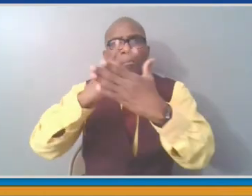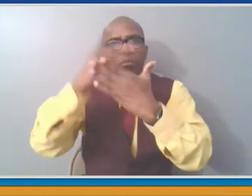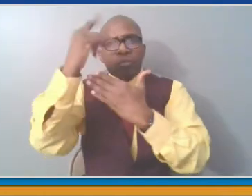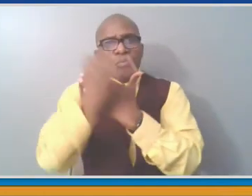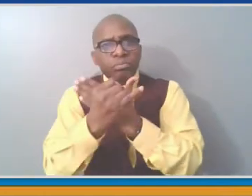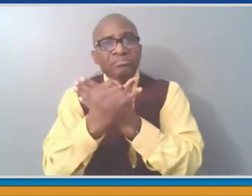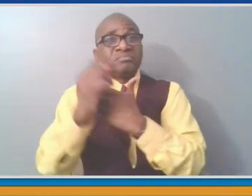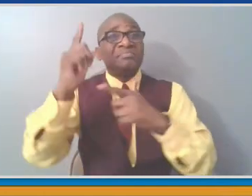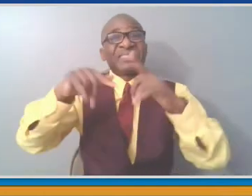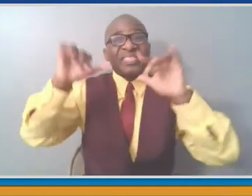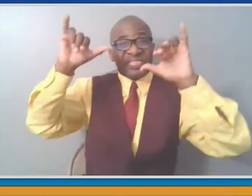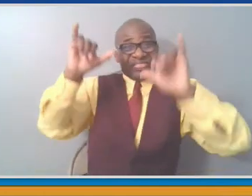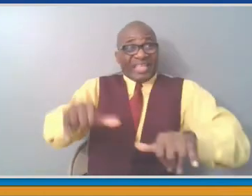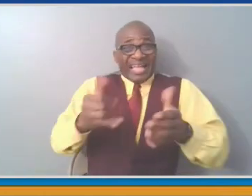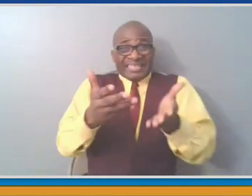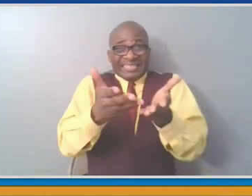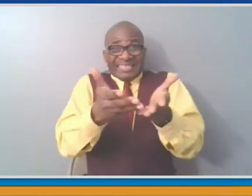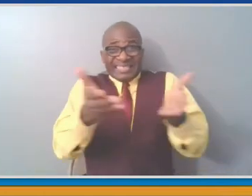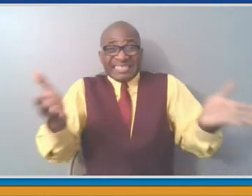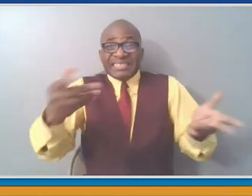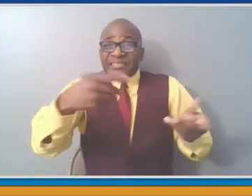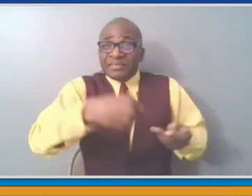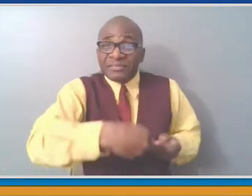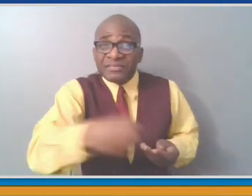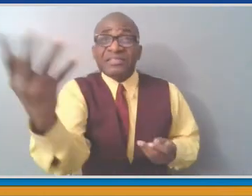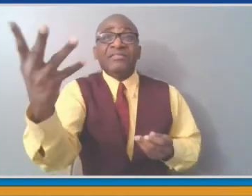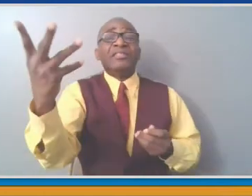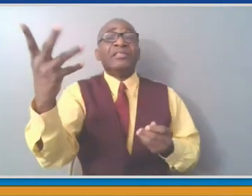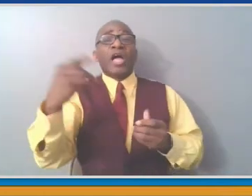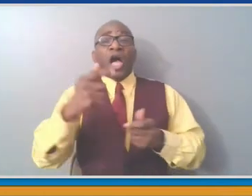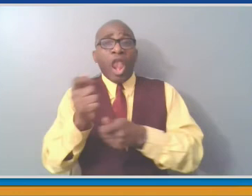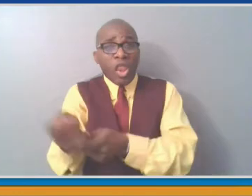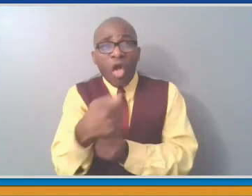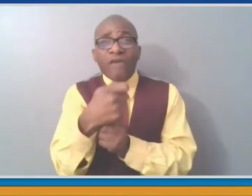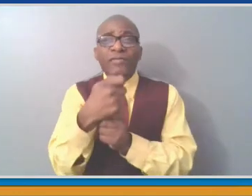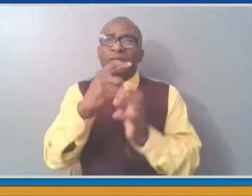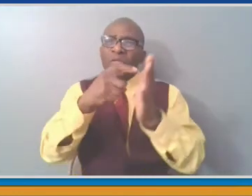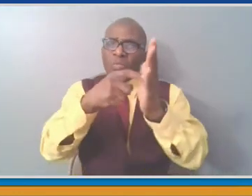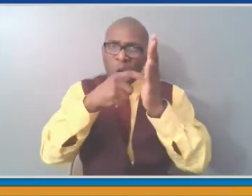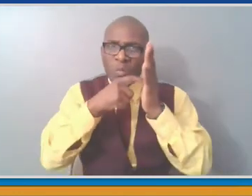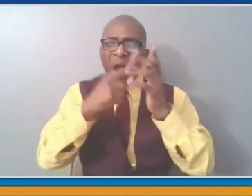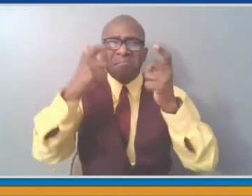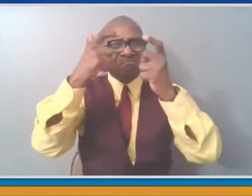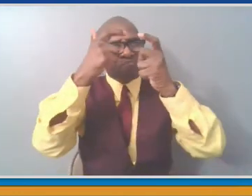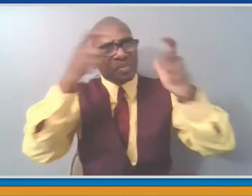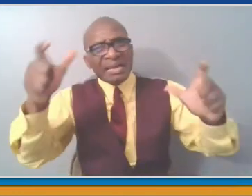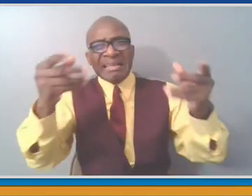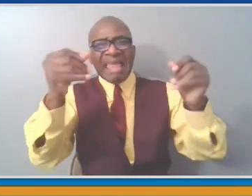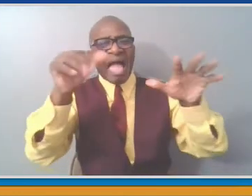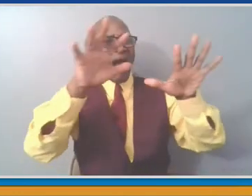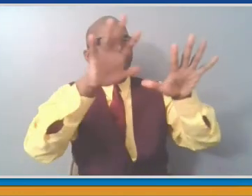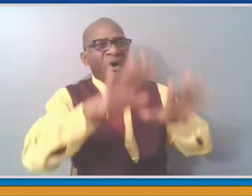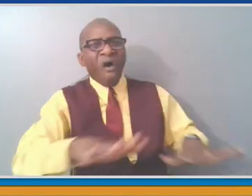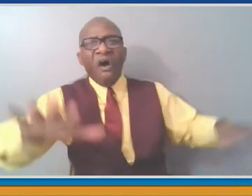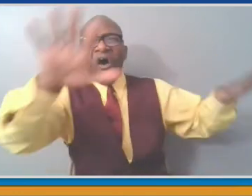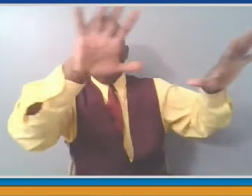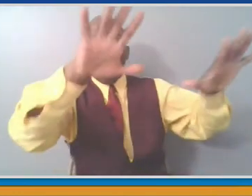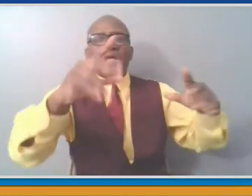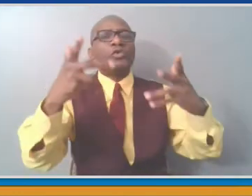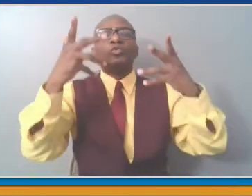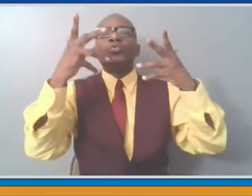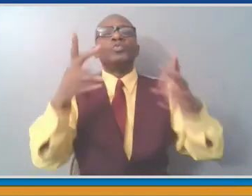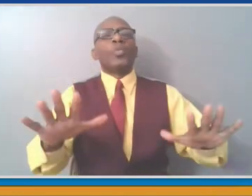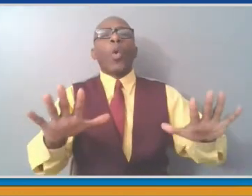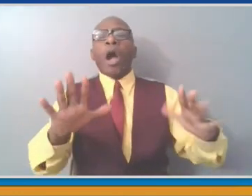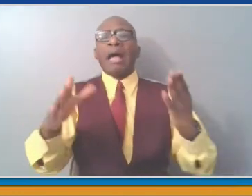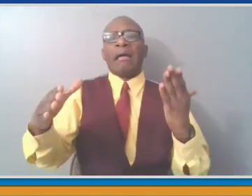it properly. And we want to be sure that we have sufficient land to do that in a way that doesn't interrupt with other existing uses at the facility. And we